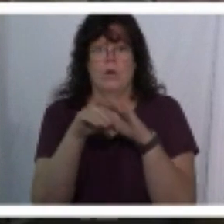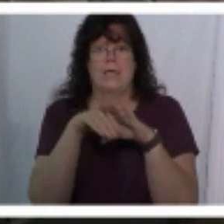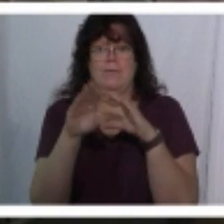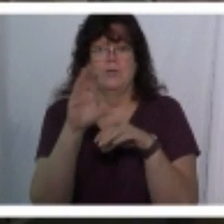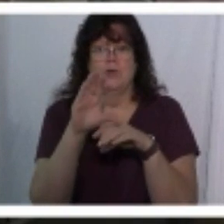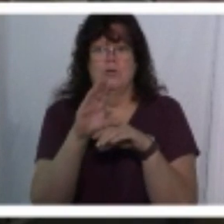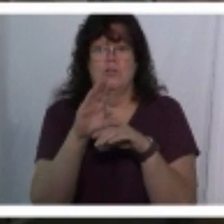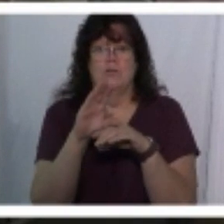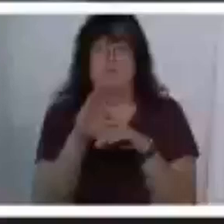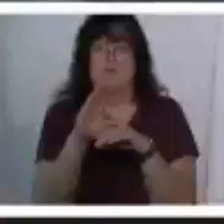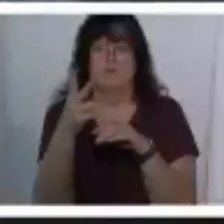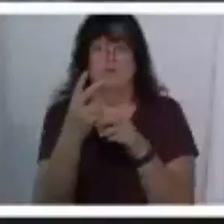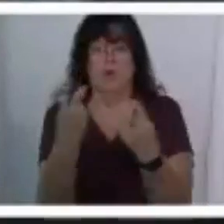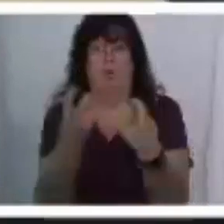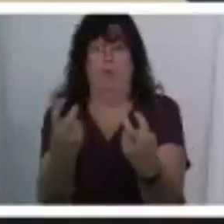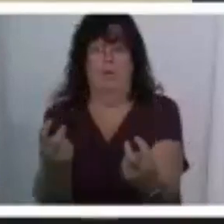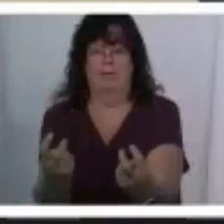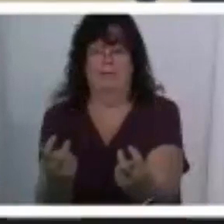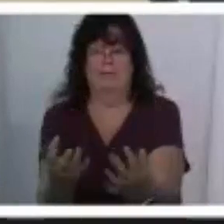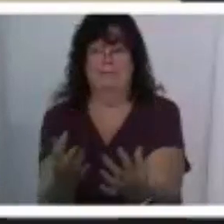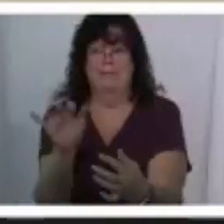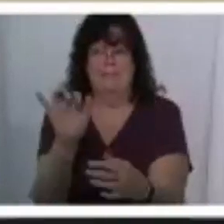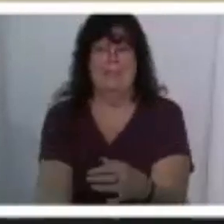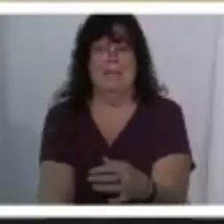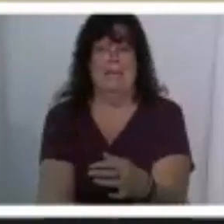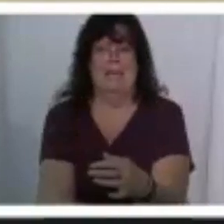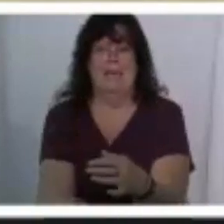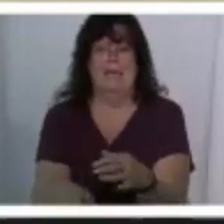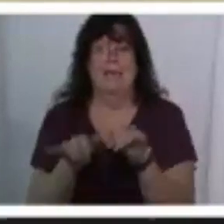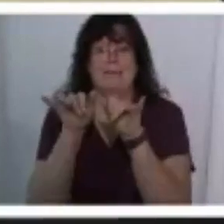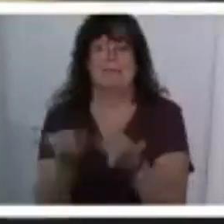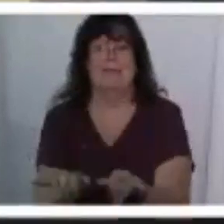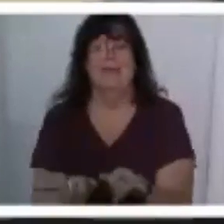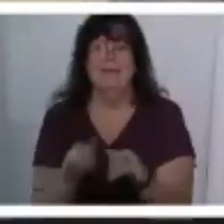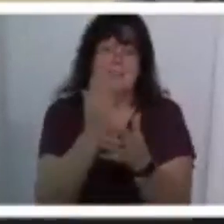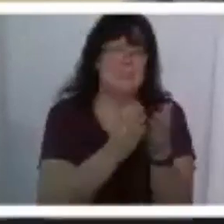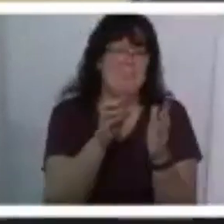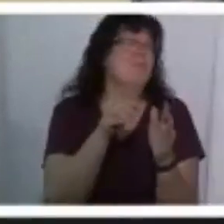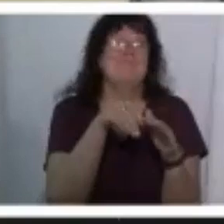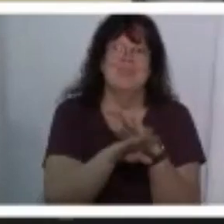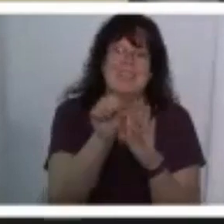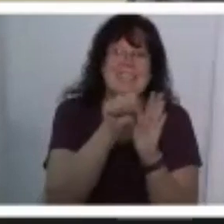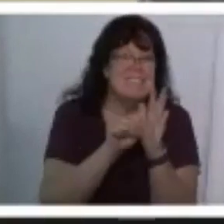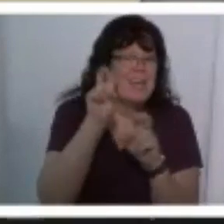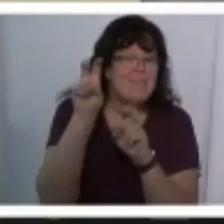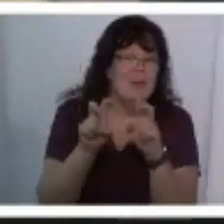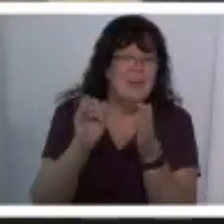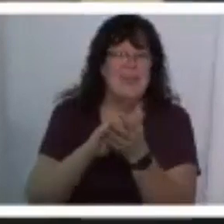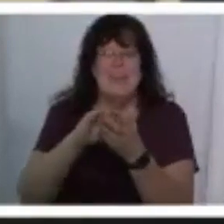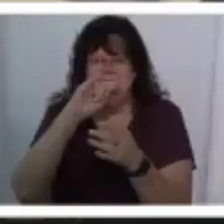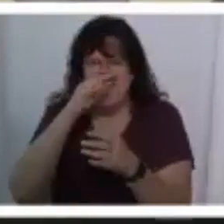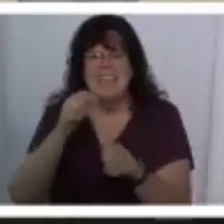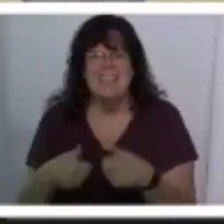the church right on the third row anyone like that like that person that was born at the state fair like that kid's life is set